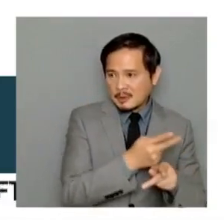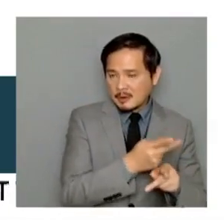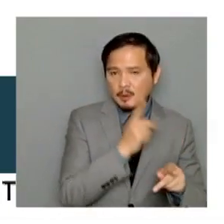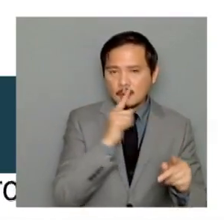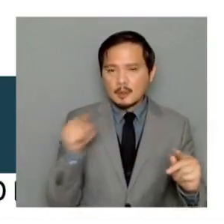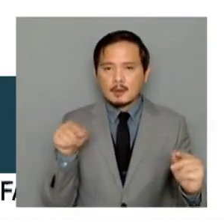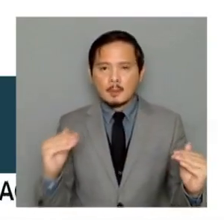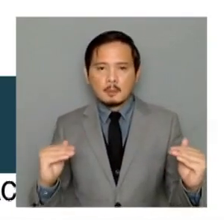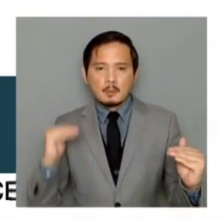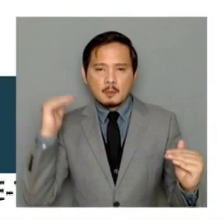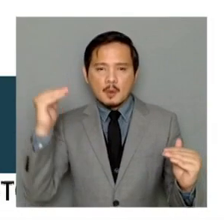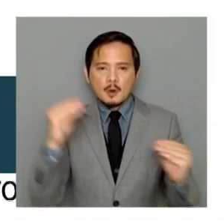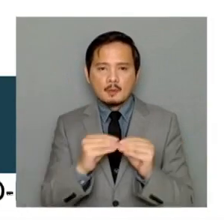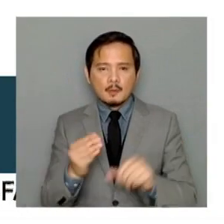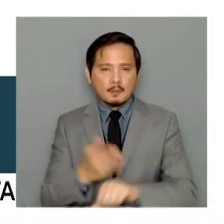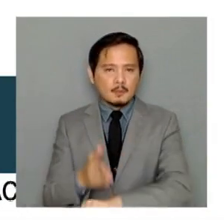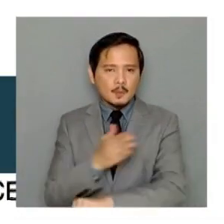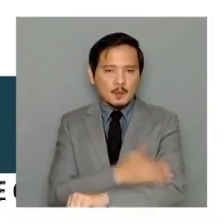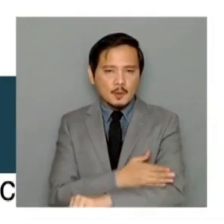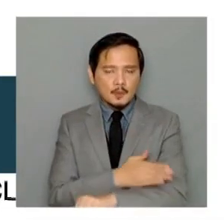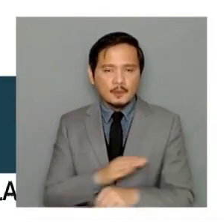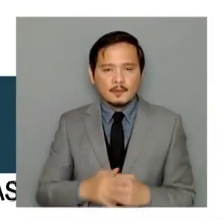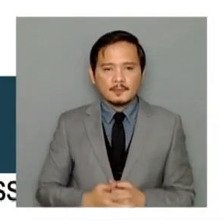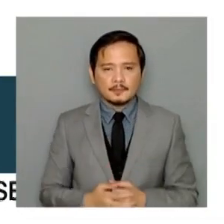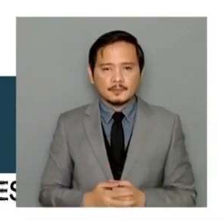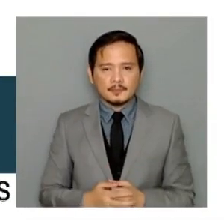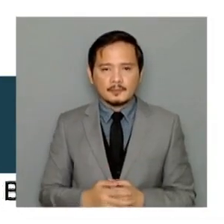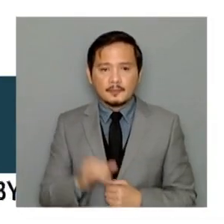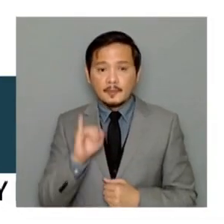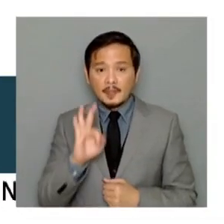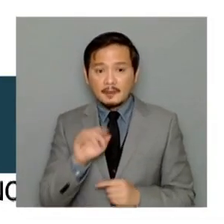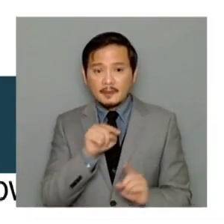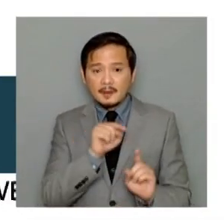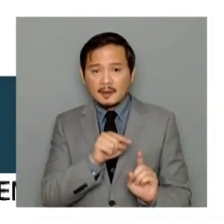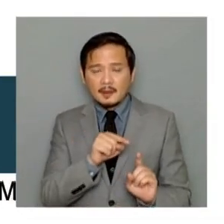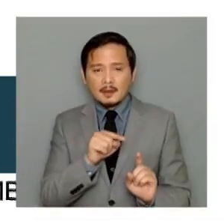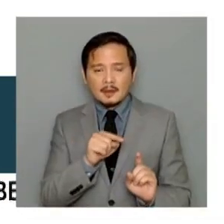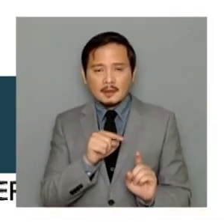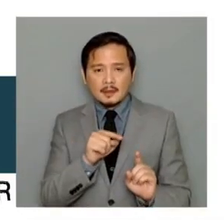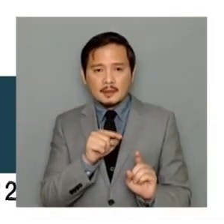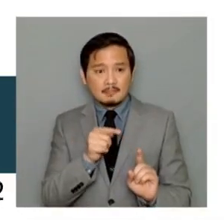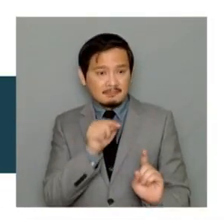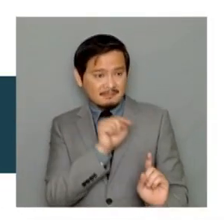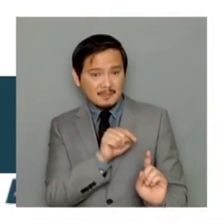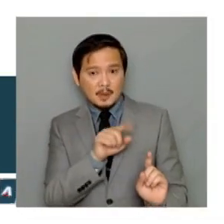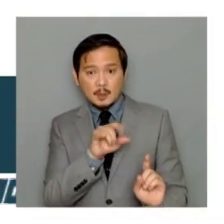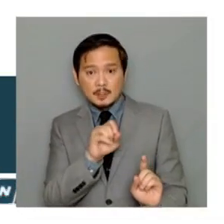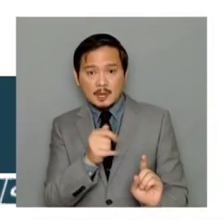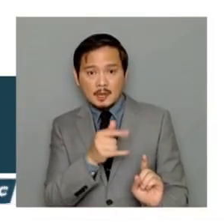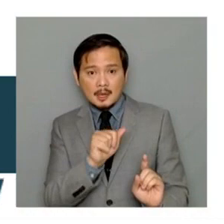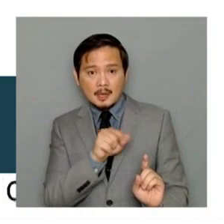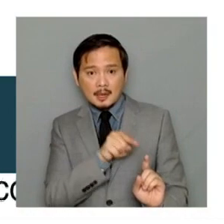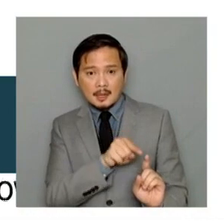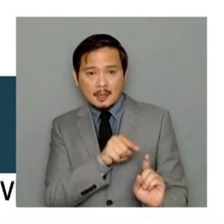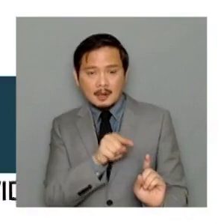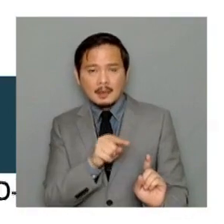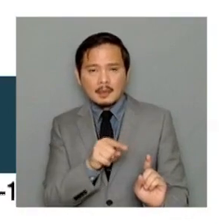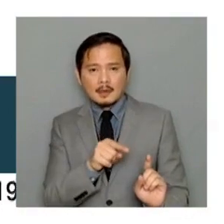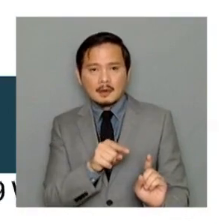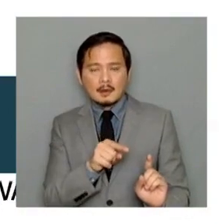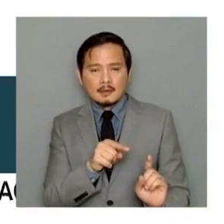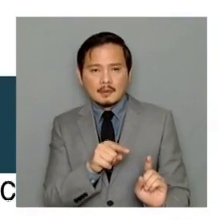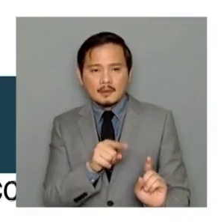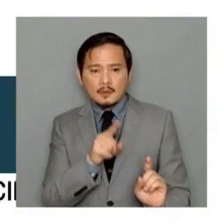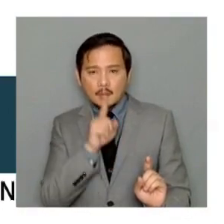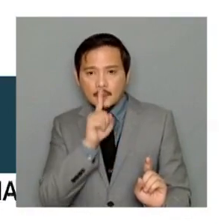the incoming secretary is able to ensure that the family does not come